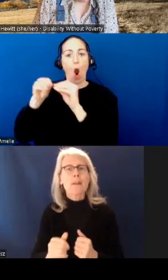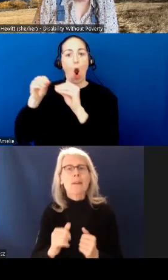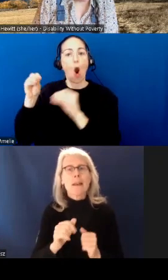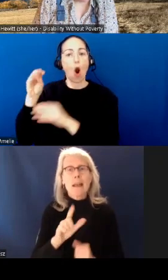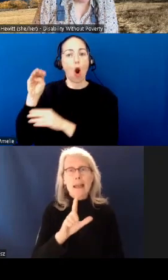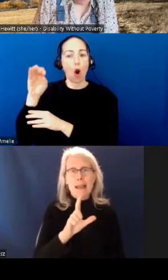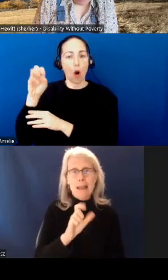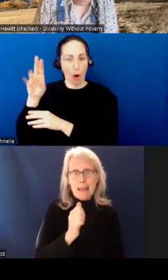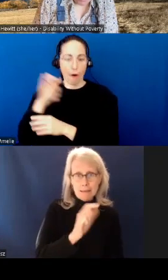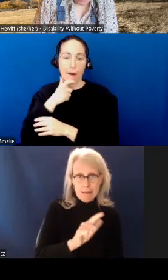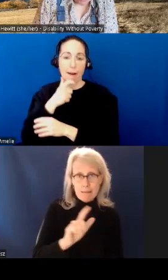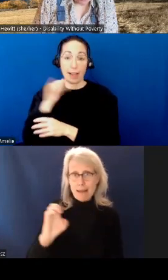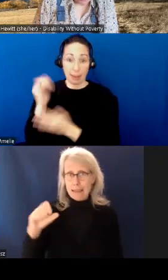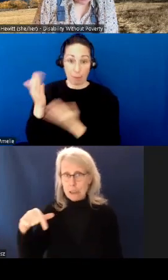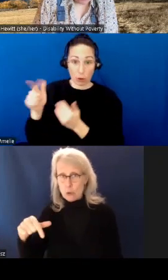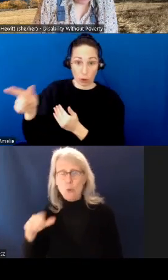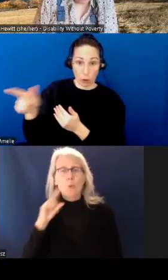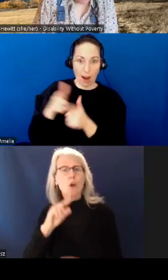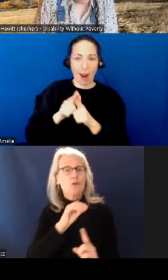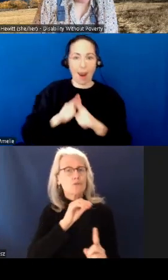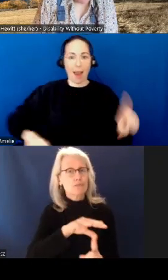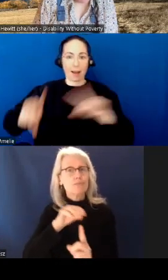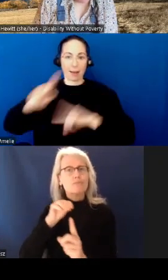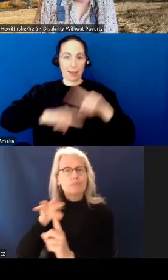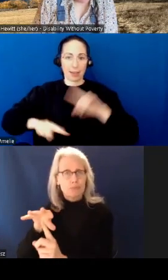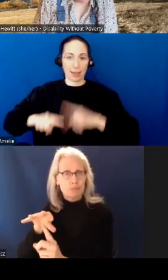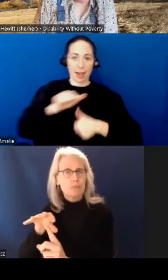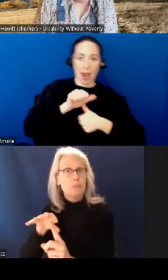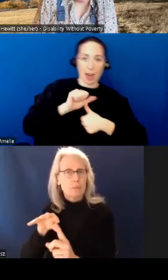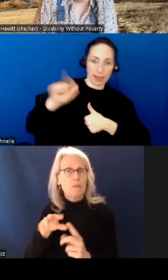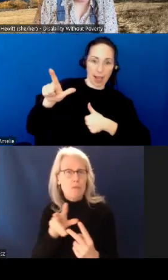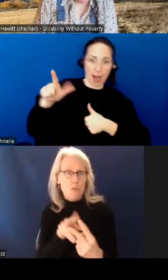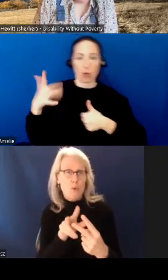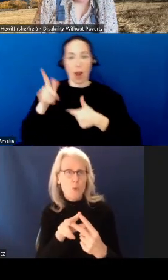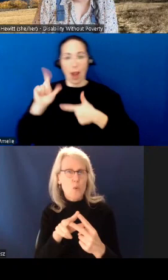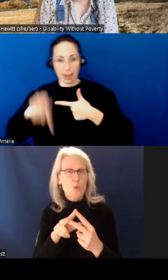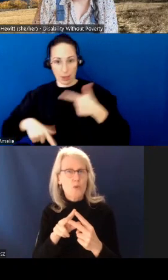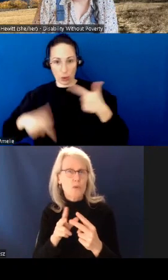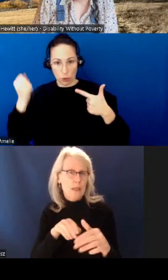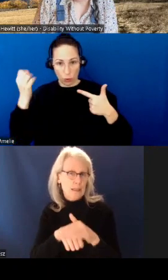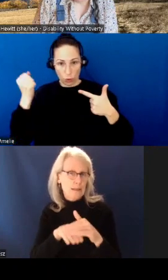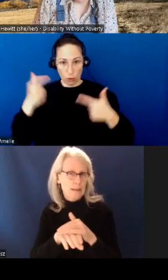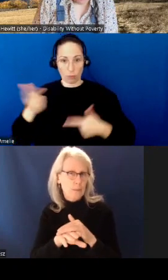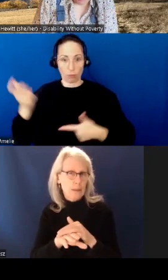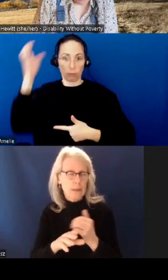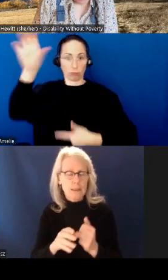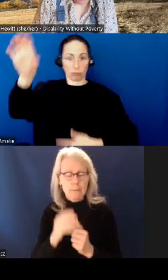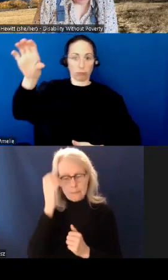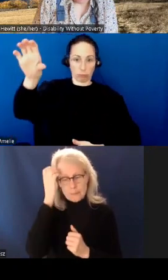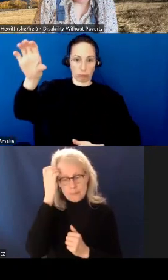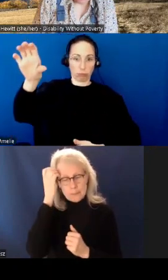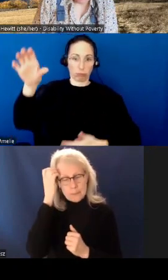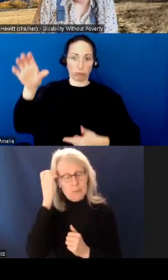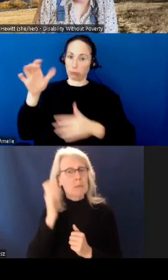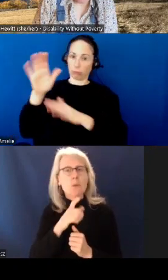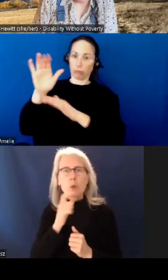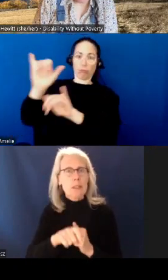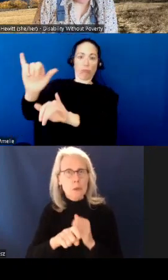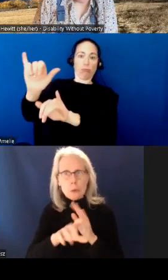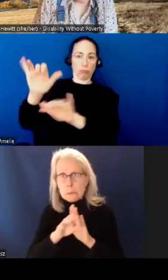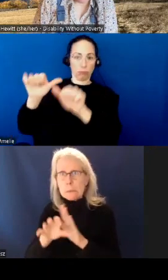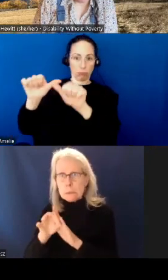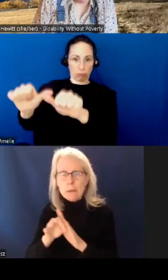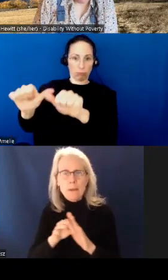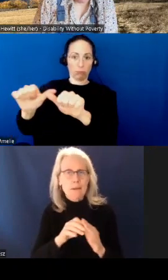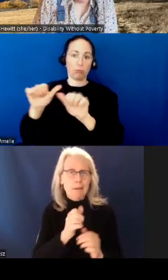we will be spotlighting those components throughout the presentation. No need to do anything, as these will